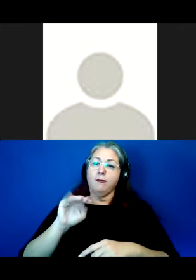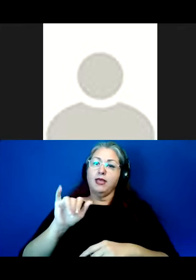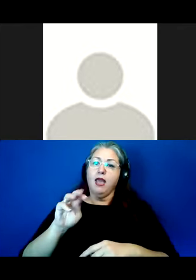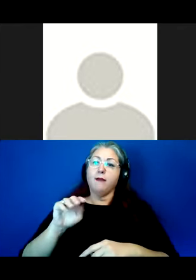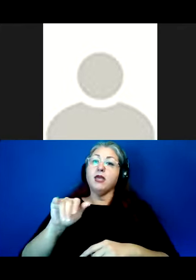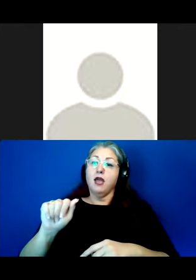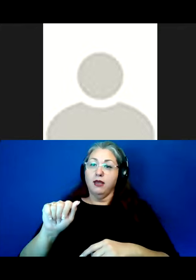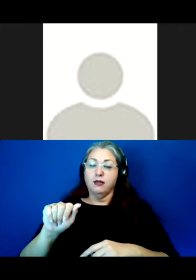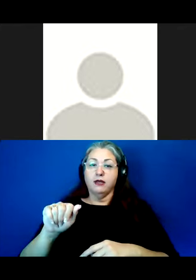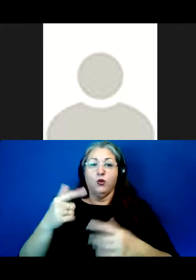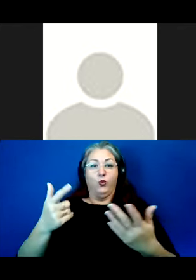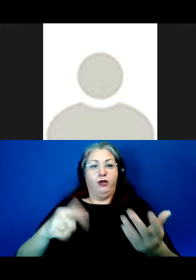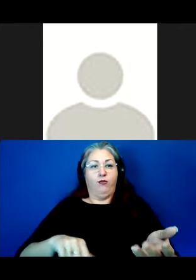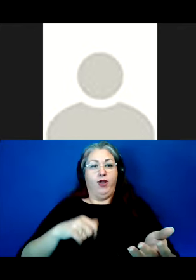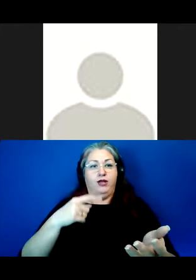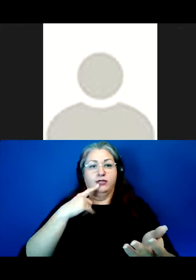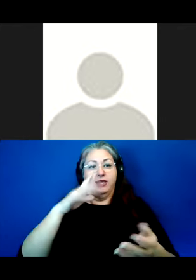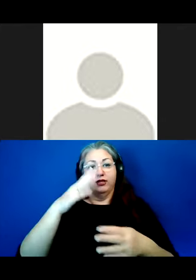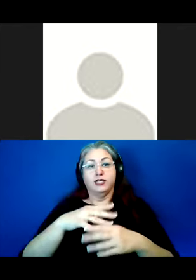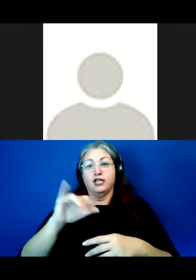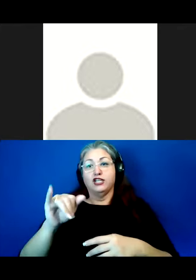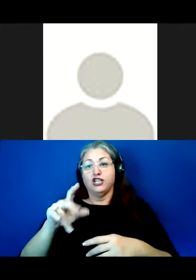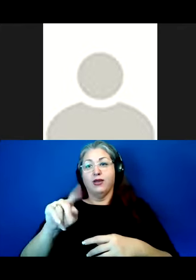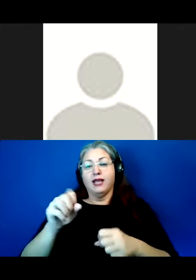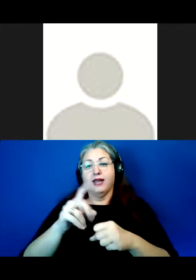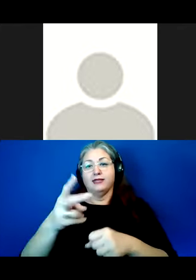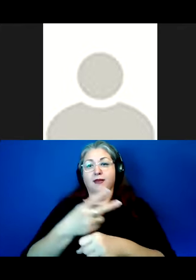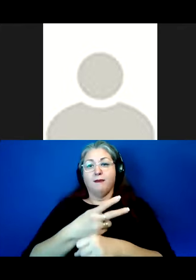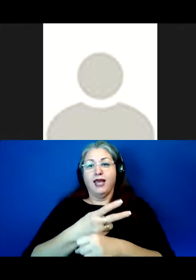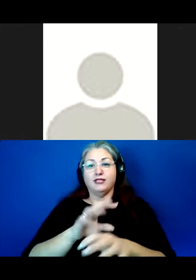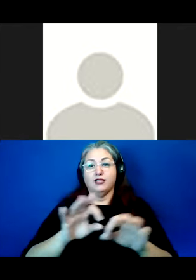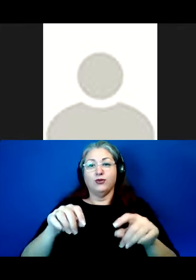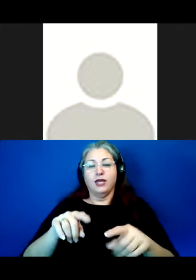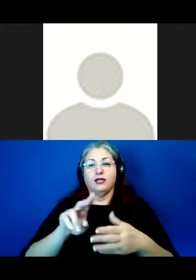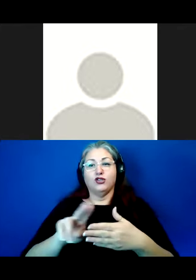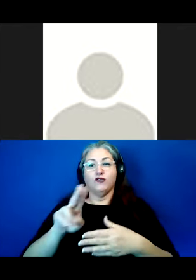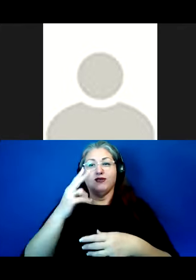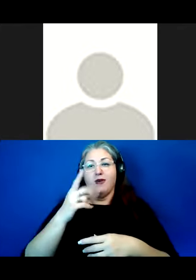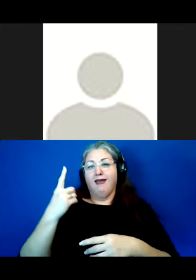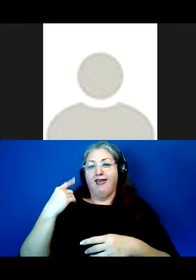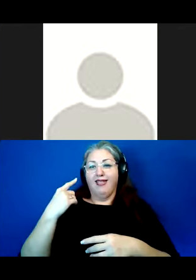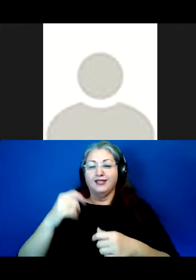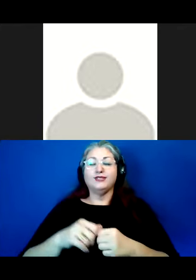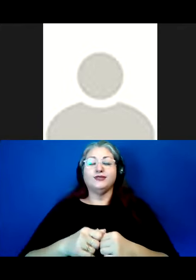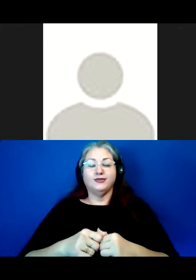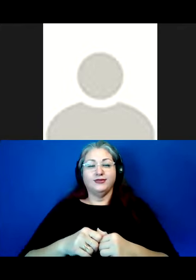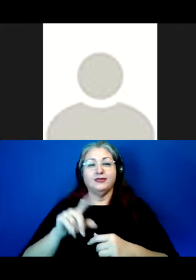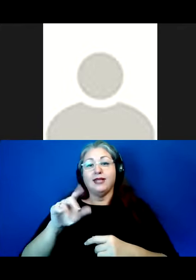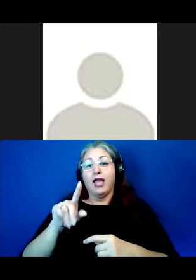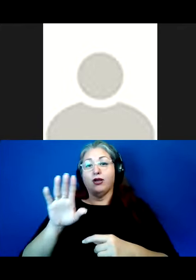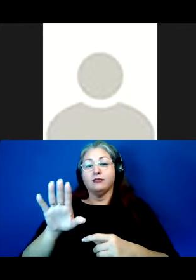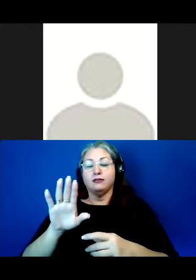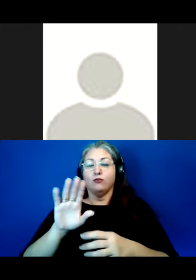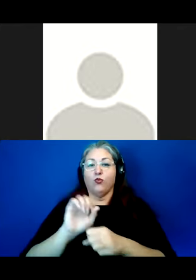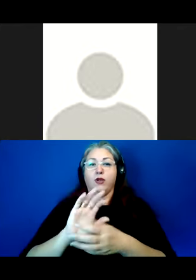And we here are very proud to say that their son Jared earned his master's degree at the University of Hawaii last year. Daryl's work has